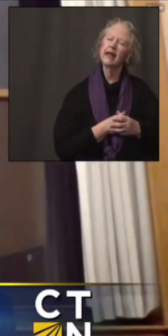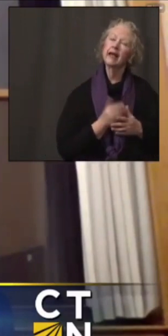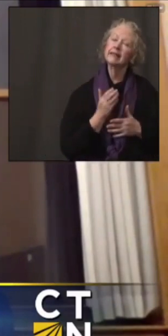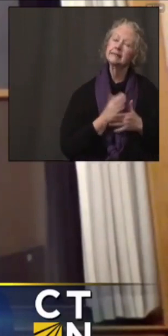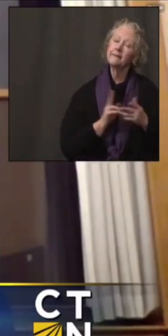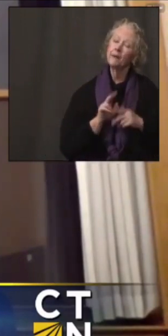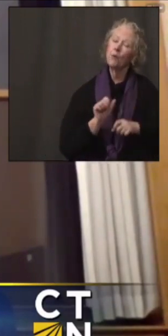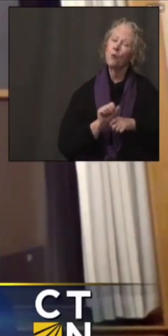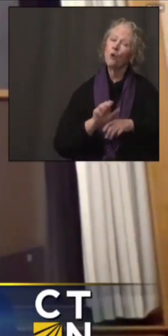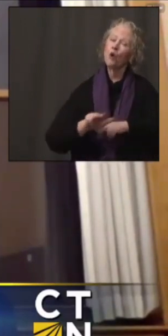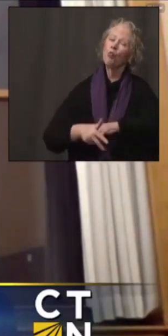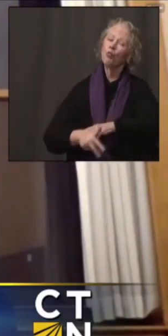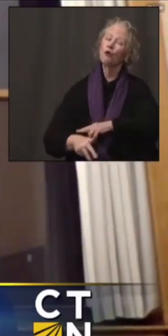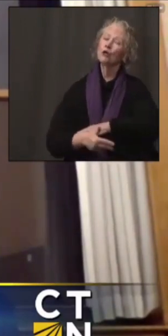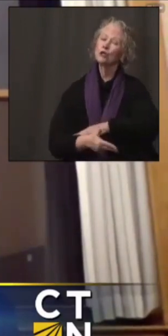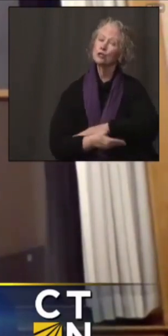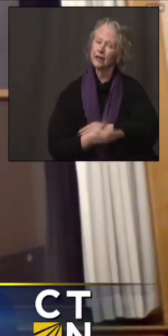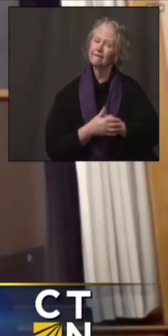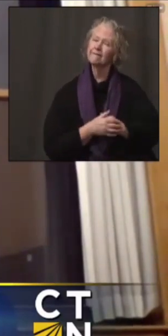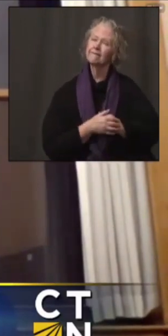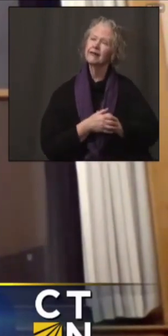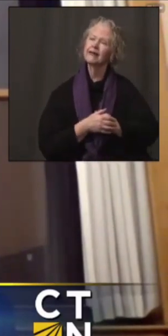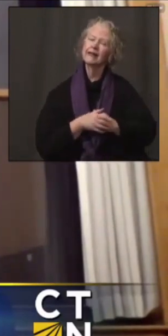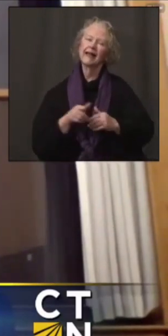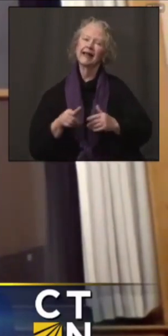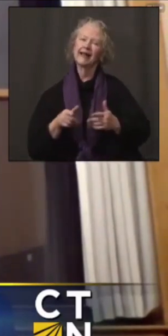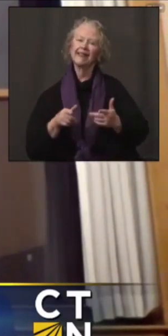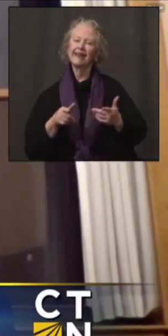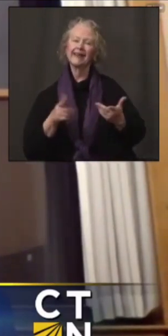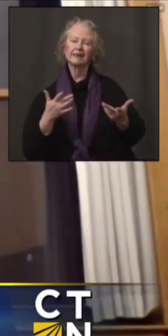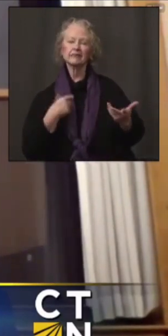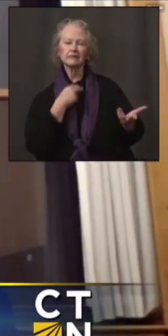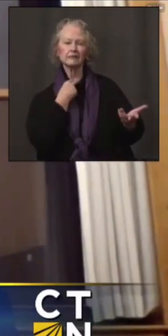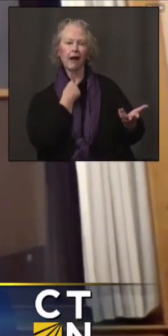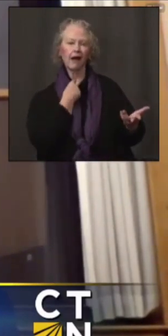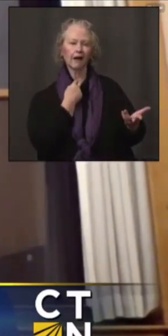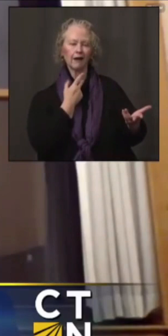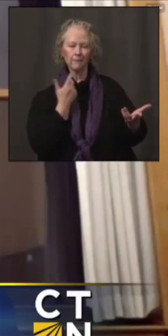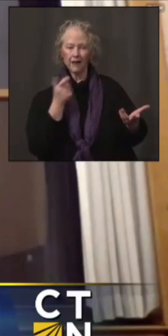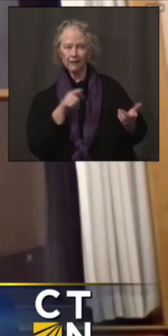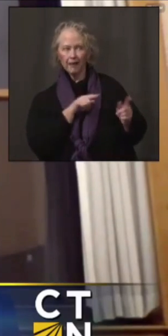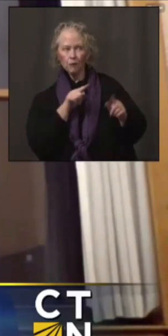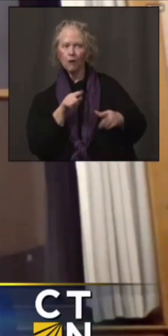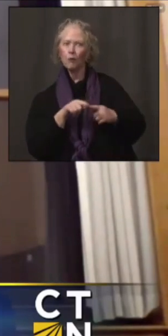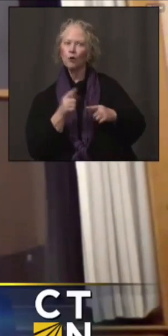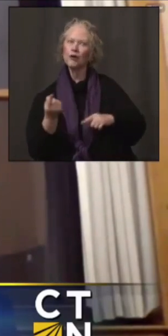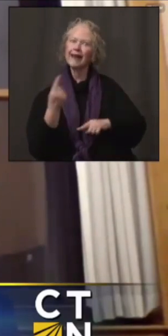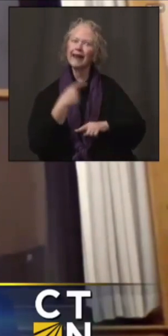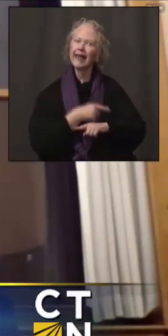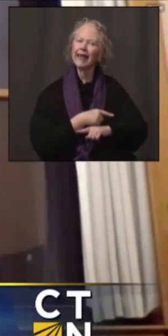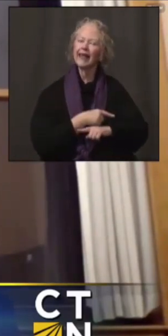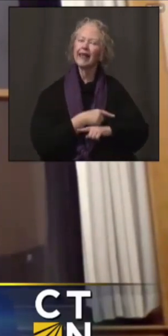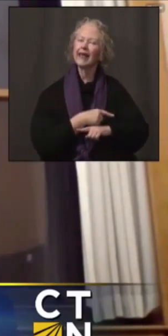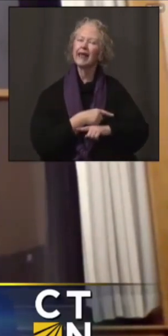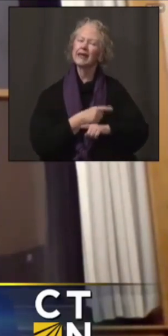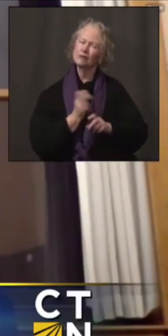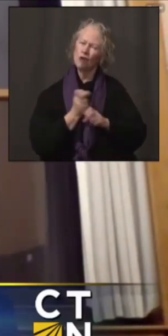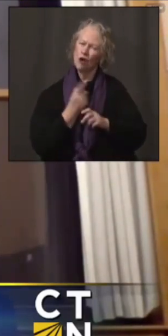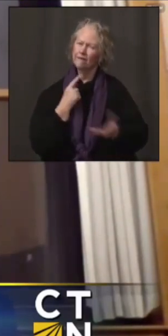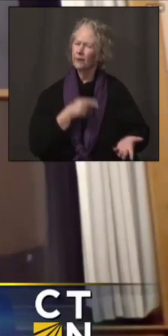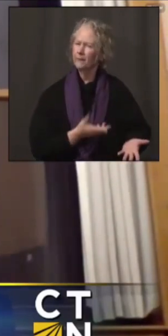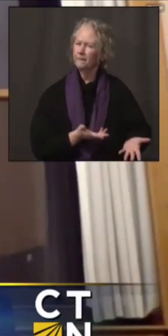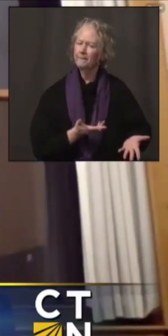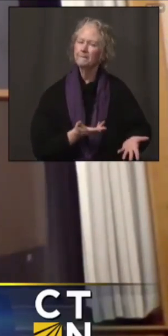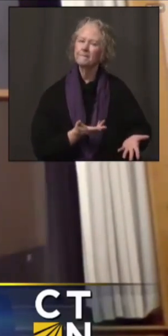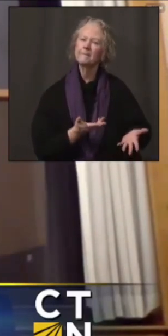third shift who typically work the third shift, most of these clinics are during the day. So it is an extra hardship, um, for some folks to come in. Um, it's really, we, we,